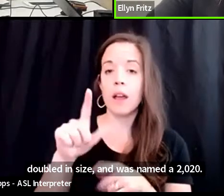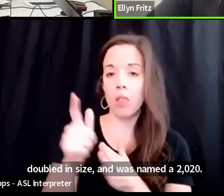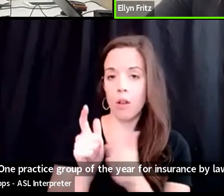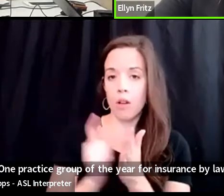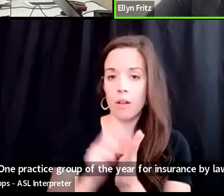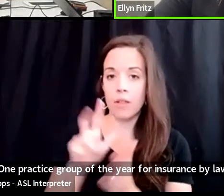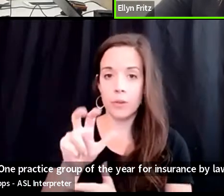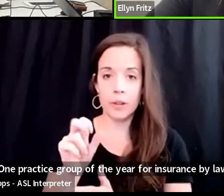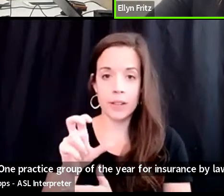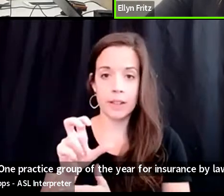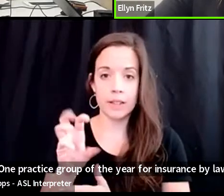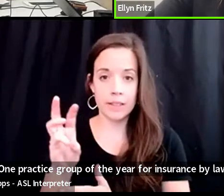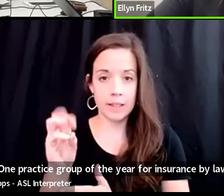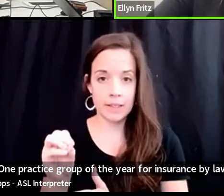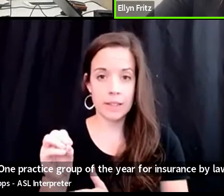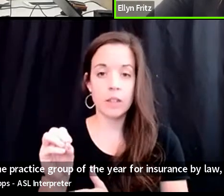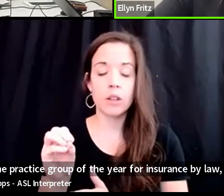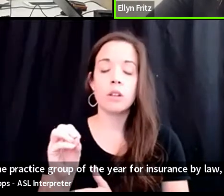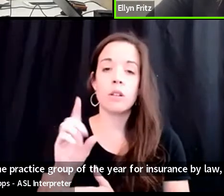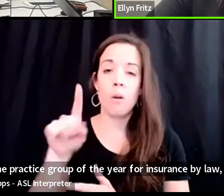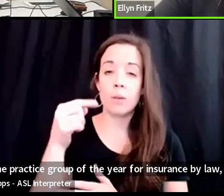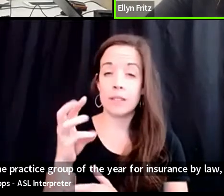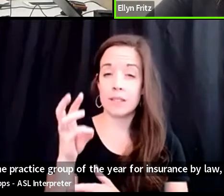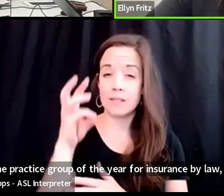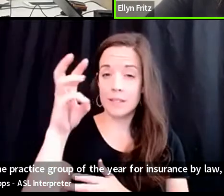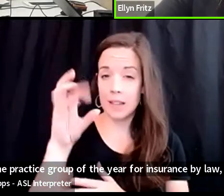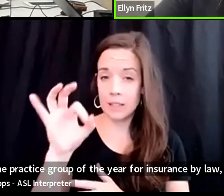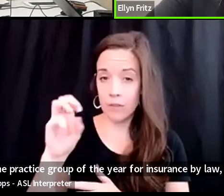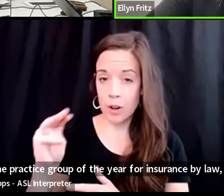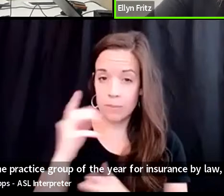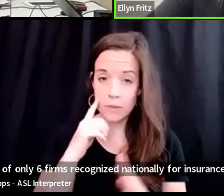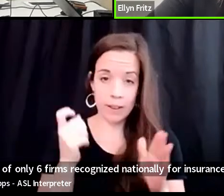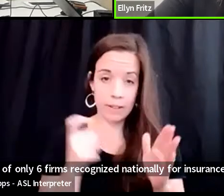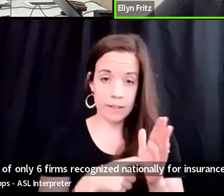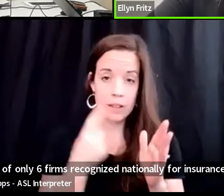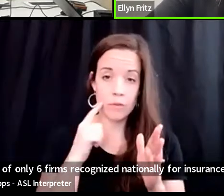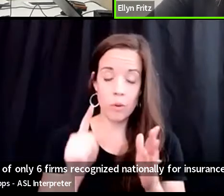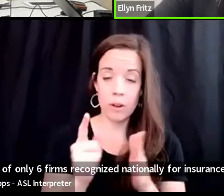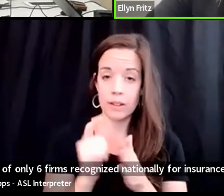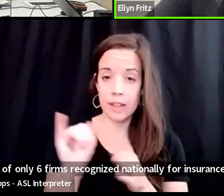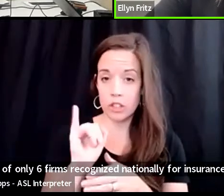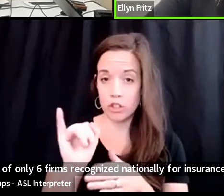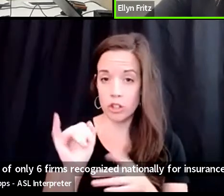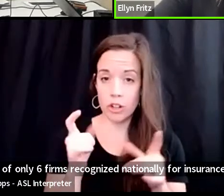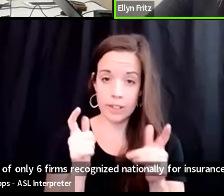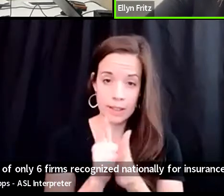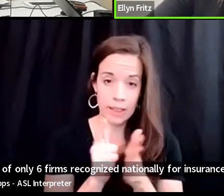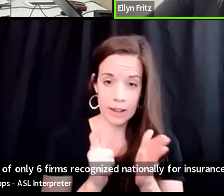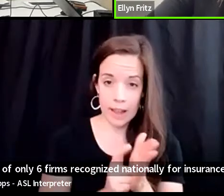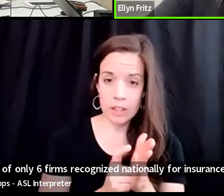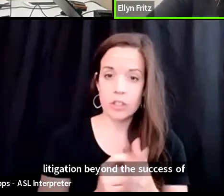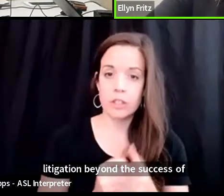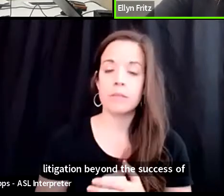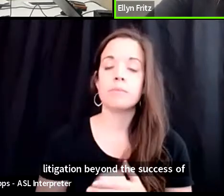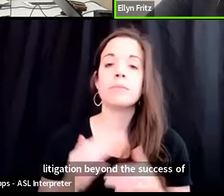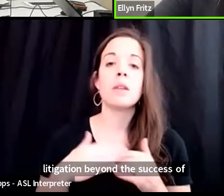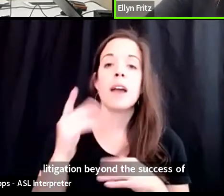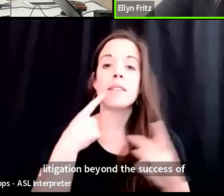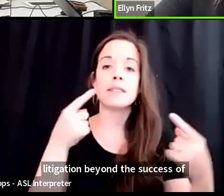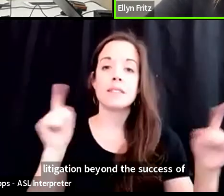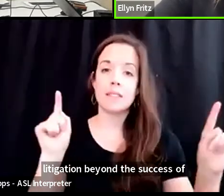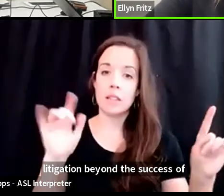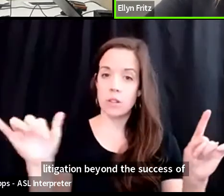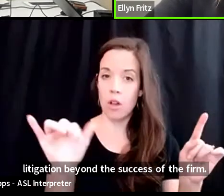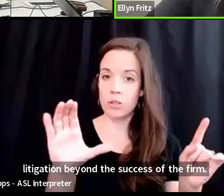one of only six firms recognized nationally for insurance litigation. Beyond the success of the firm she recently co-founded,